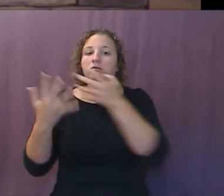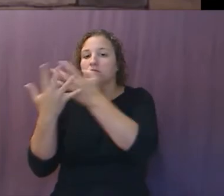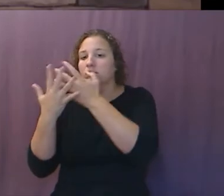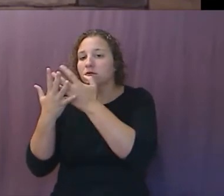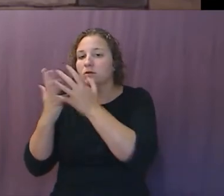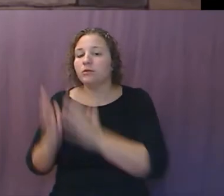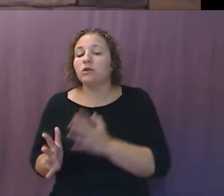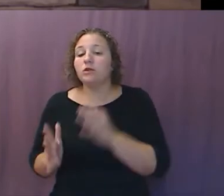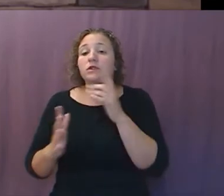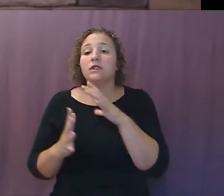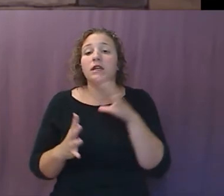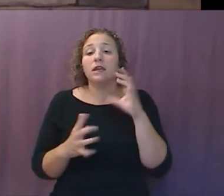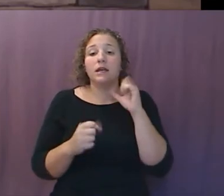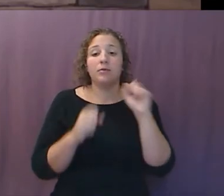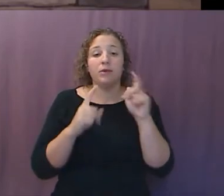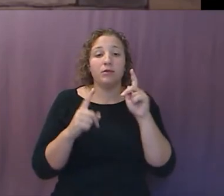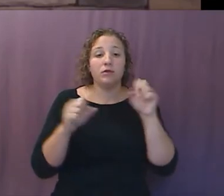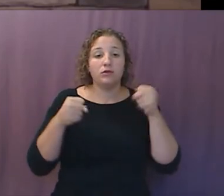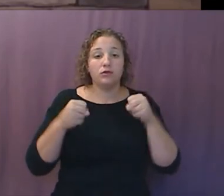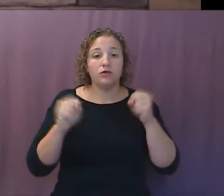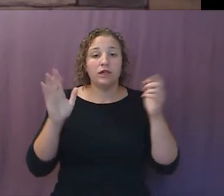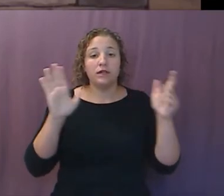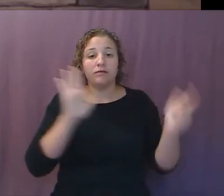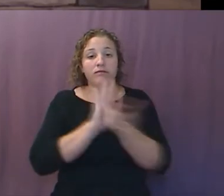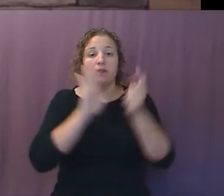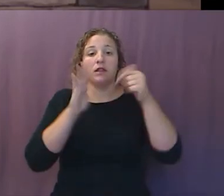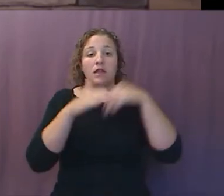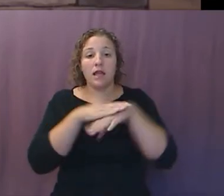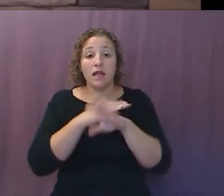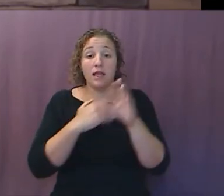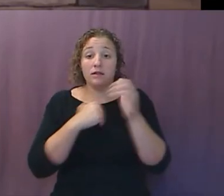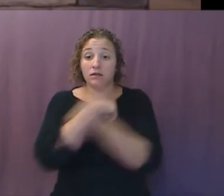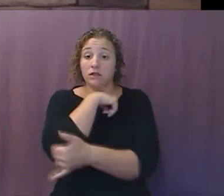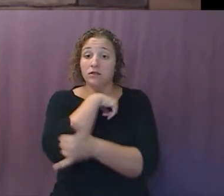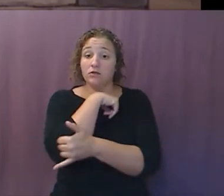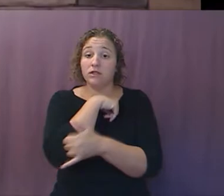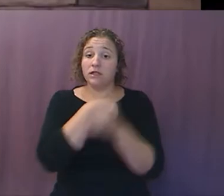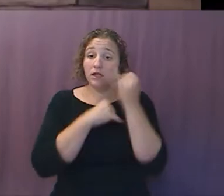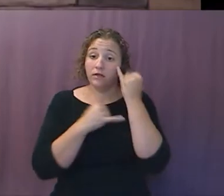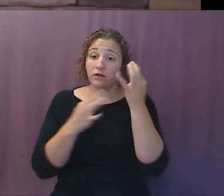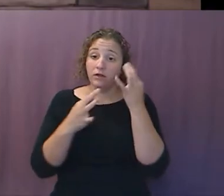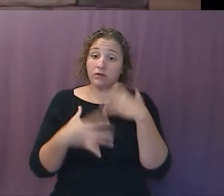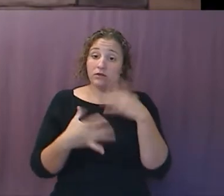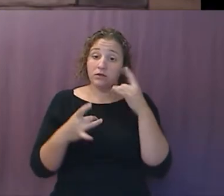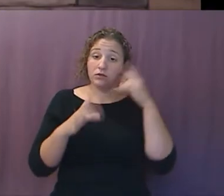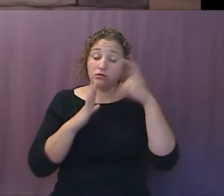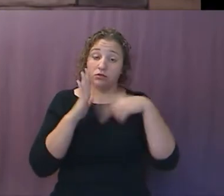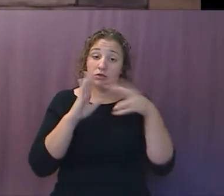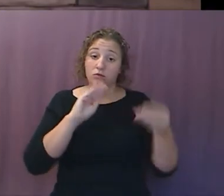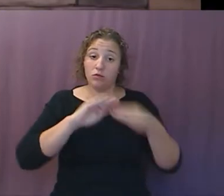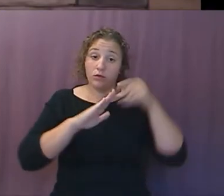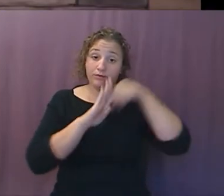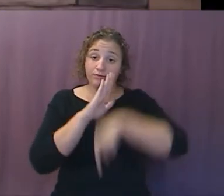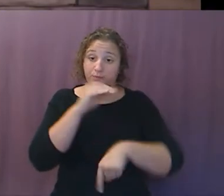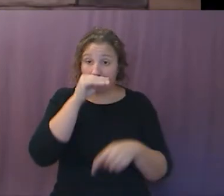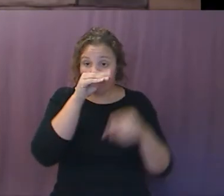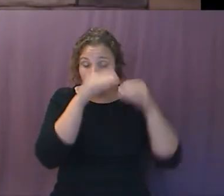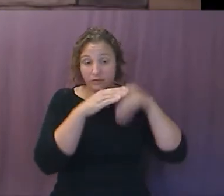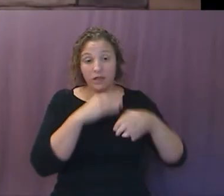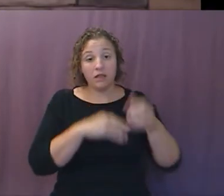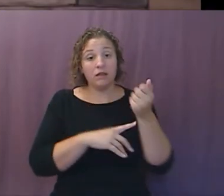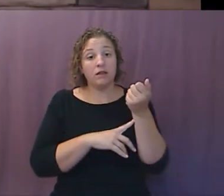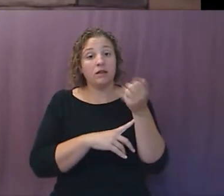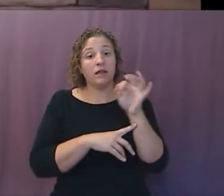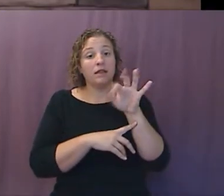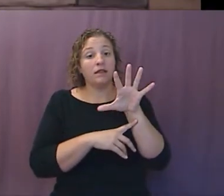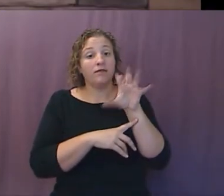trying to enter the country. It's a long article. If you're interested, it'll be in the office. In the late 1950s, facing a threat of